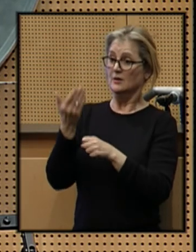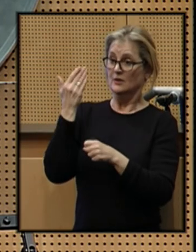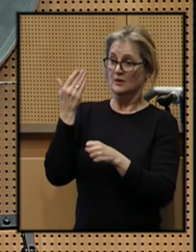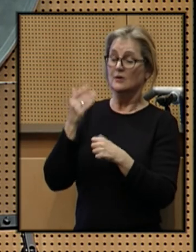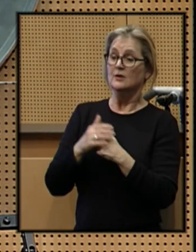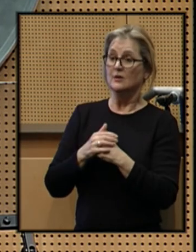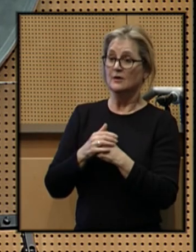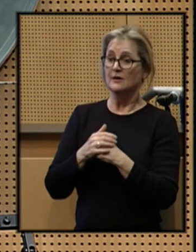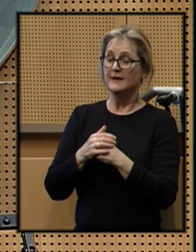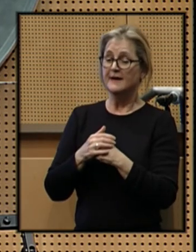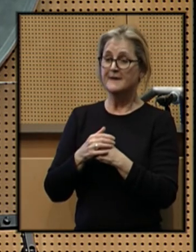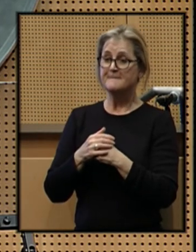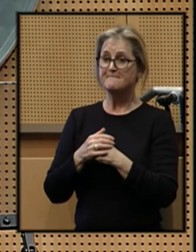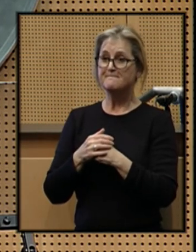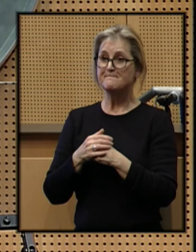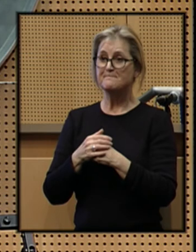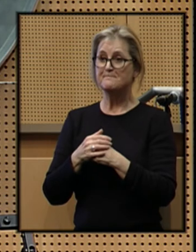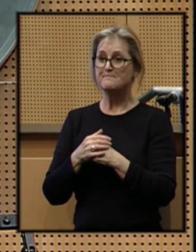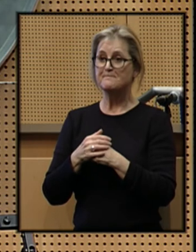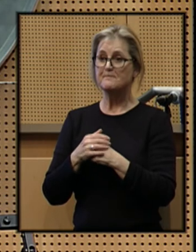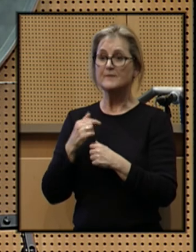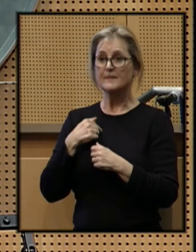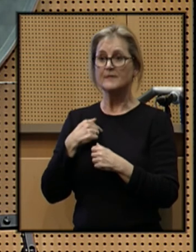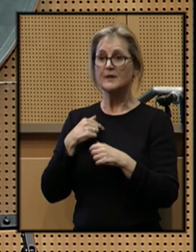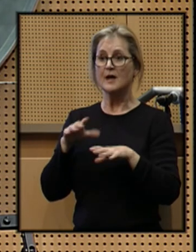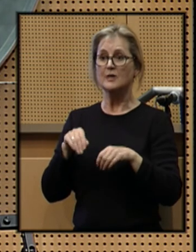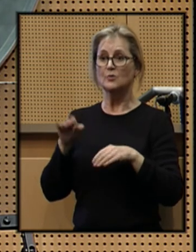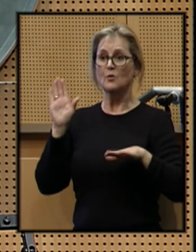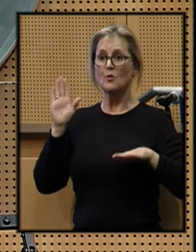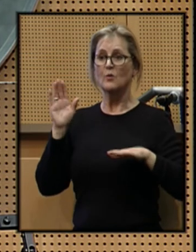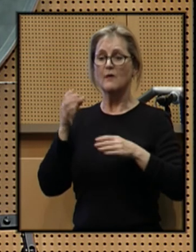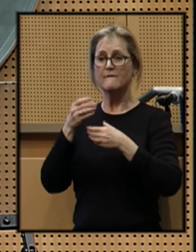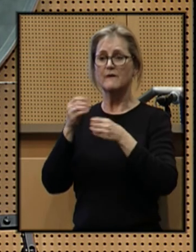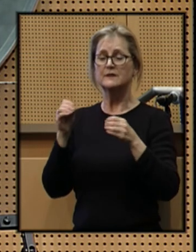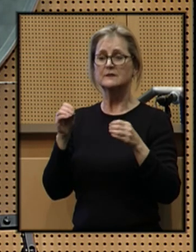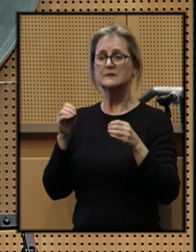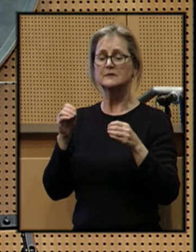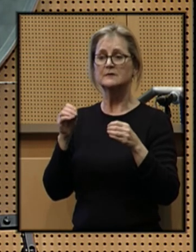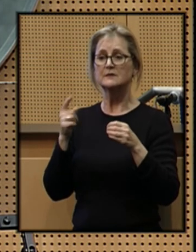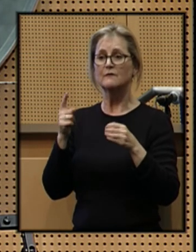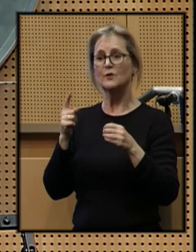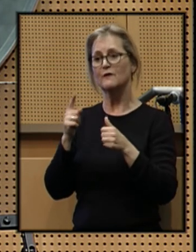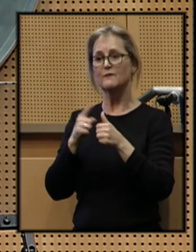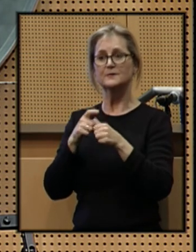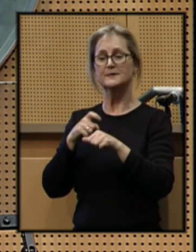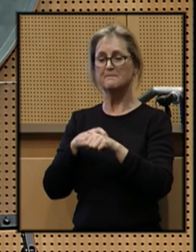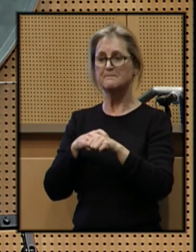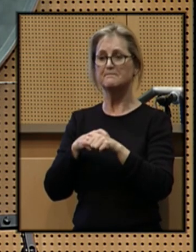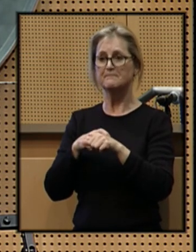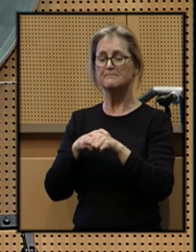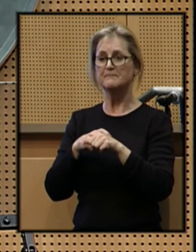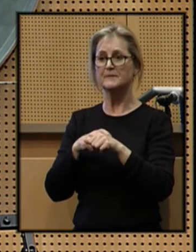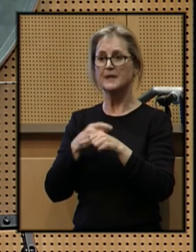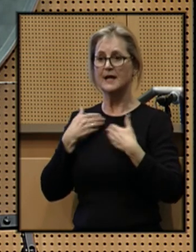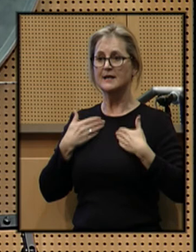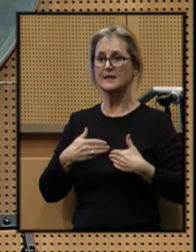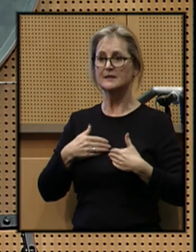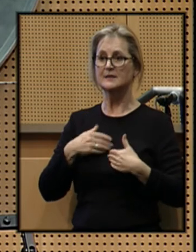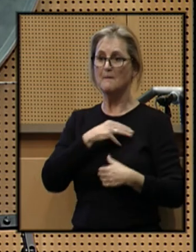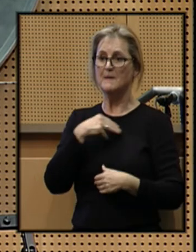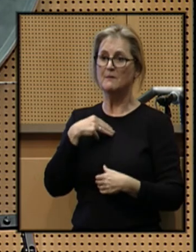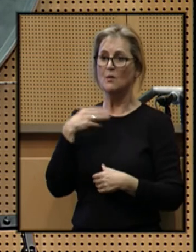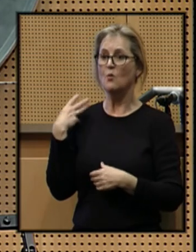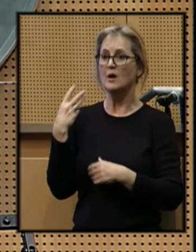I took the oath of office for the first time as a member of the